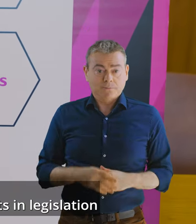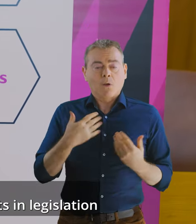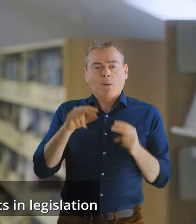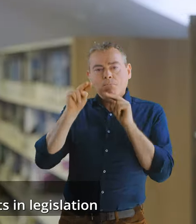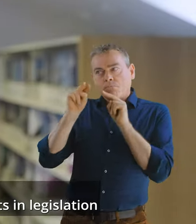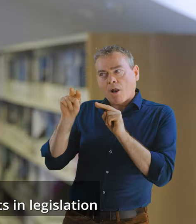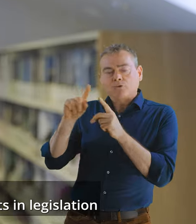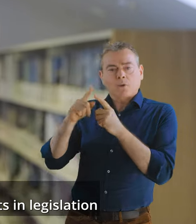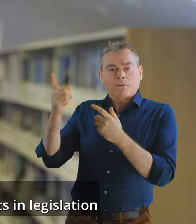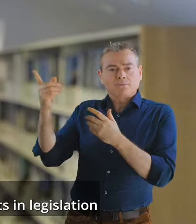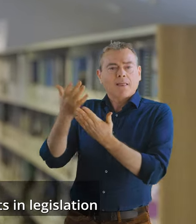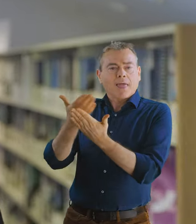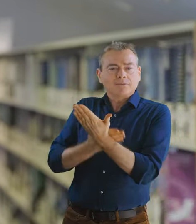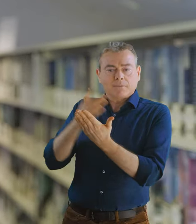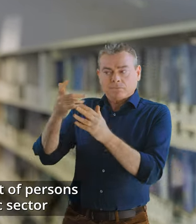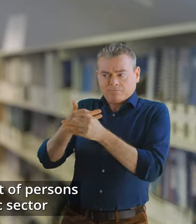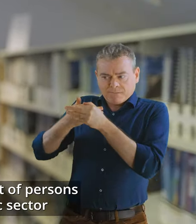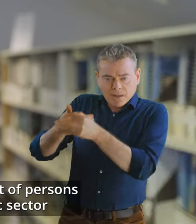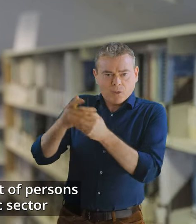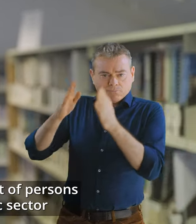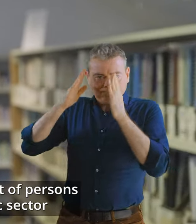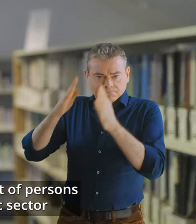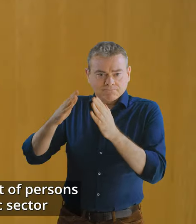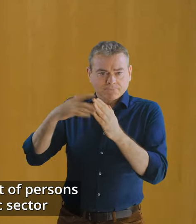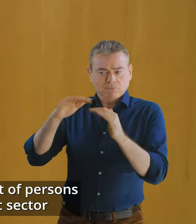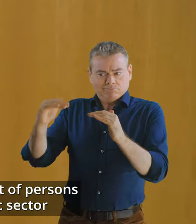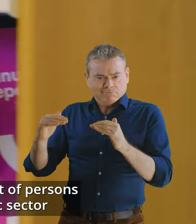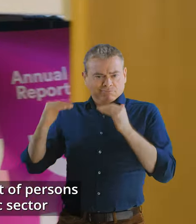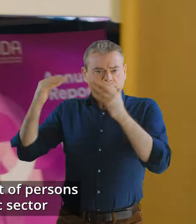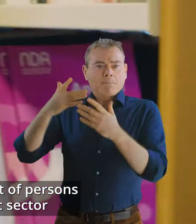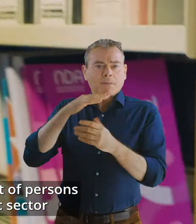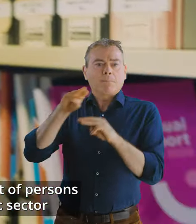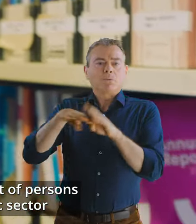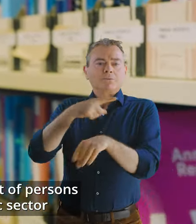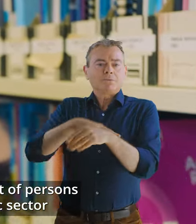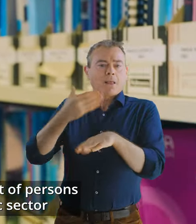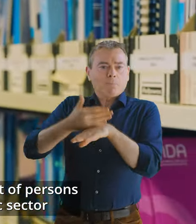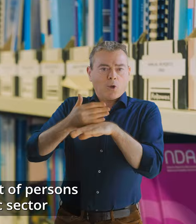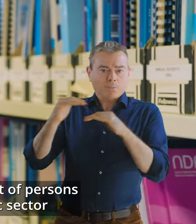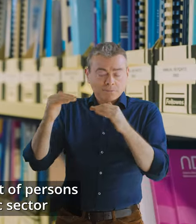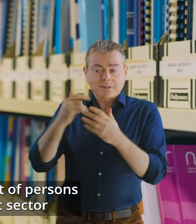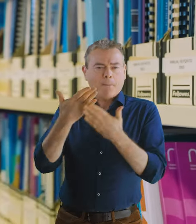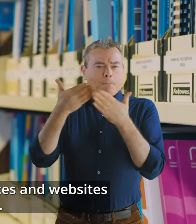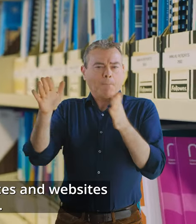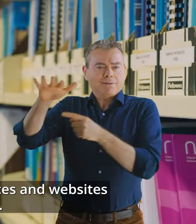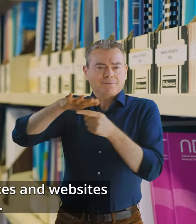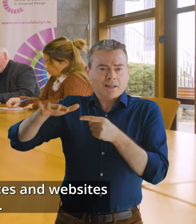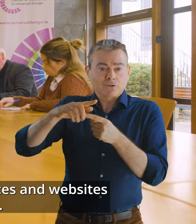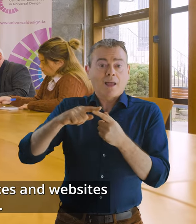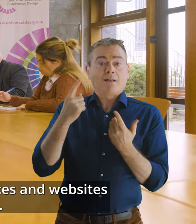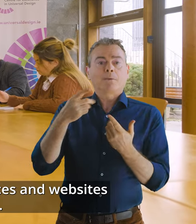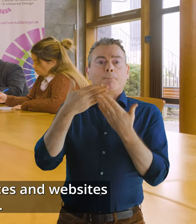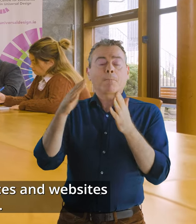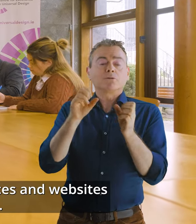implementation of commitments in legislation such as the levels of employment of persons with disabilities in the public sector and the